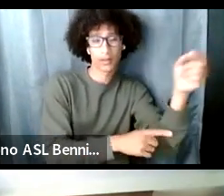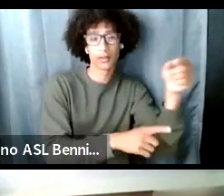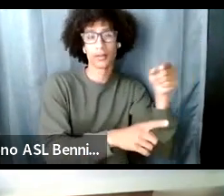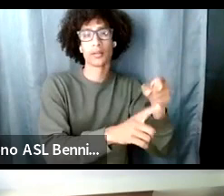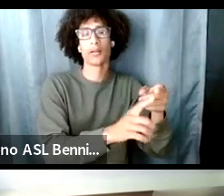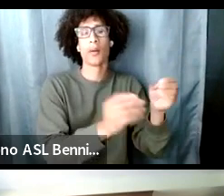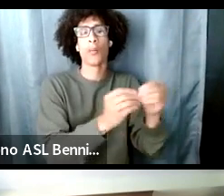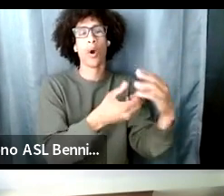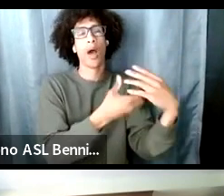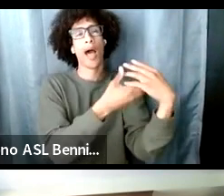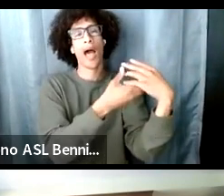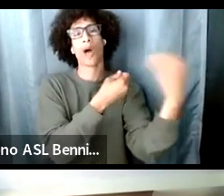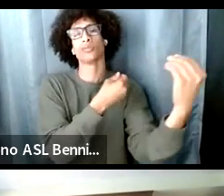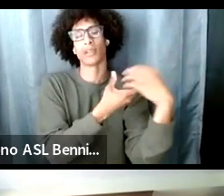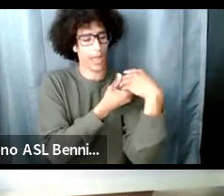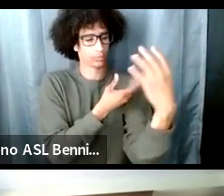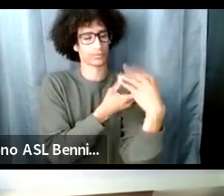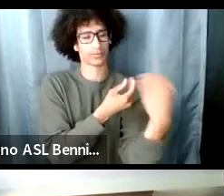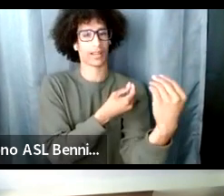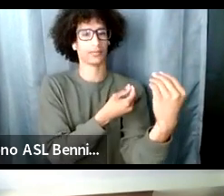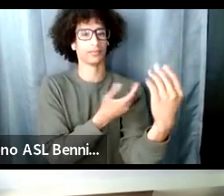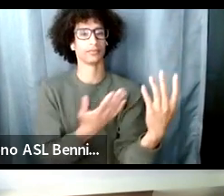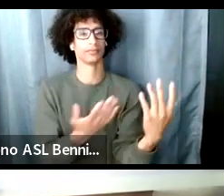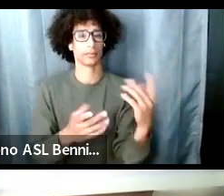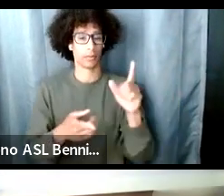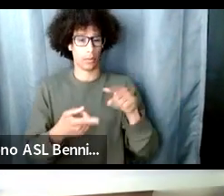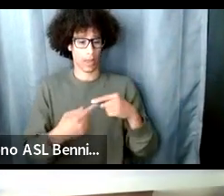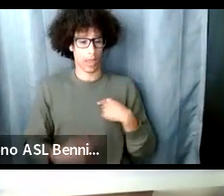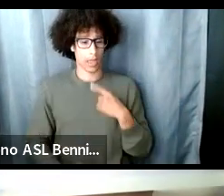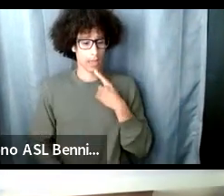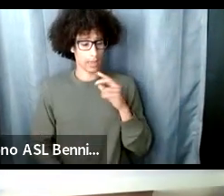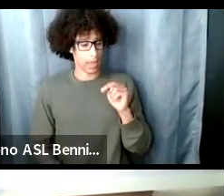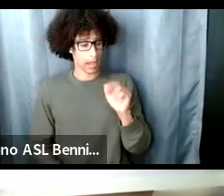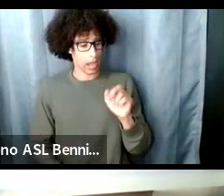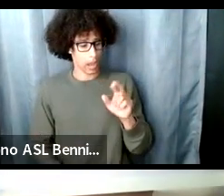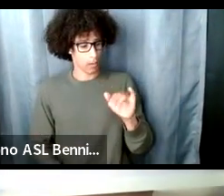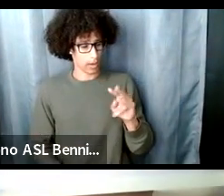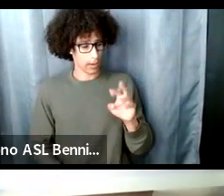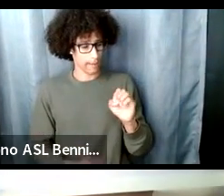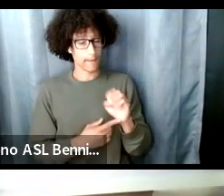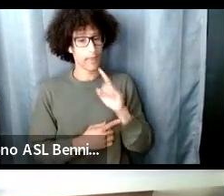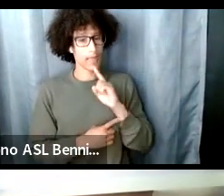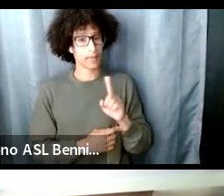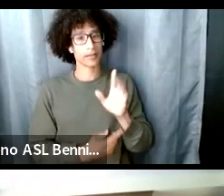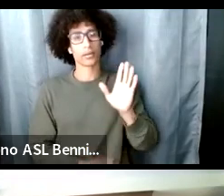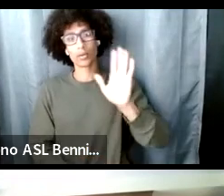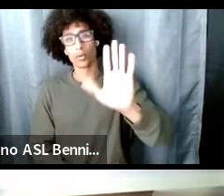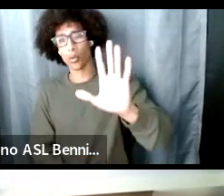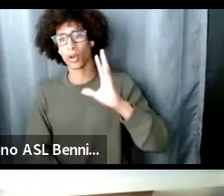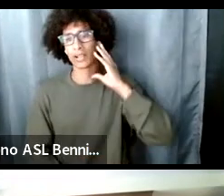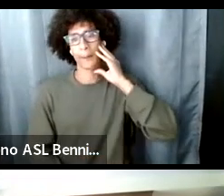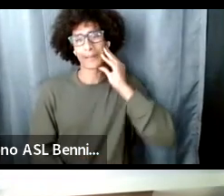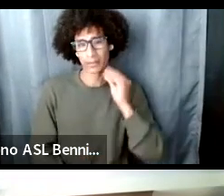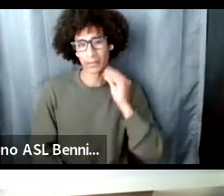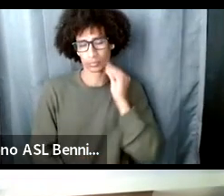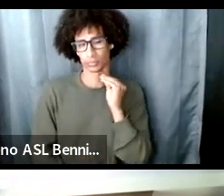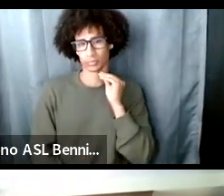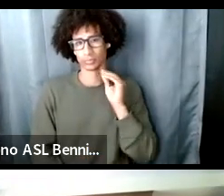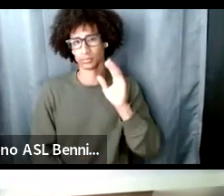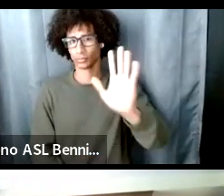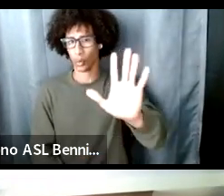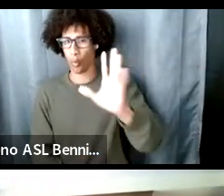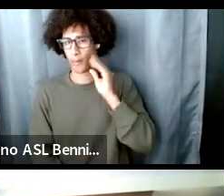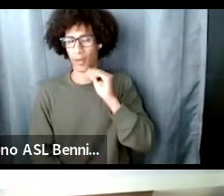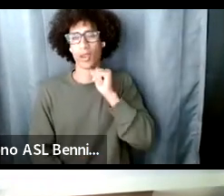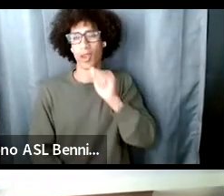your perspective what what what i say narrative is is your experience not your perception of